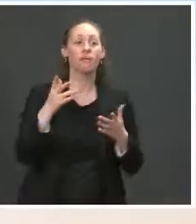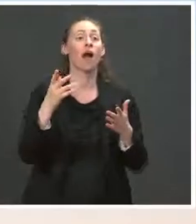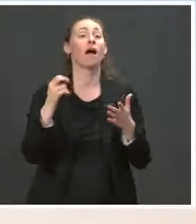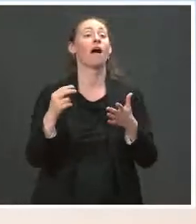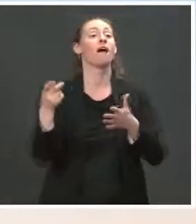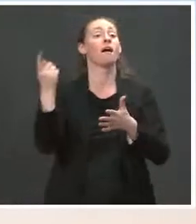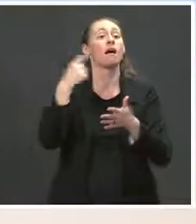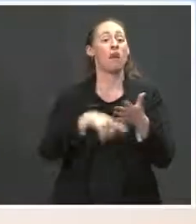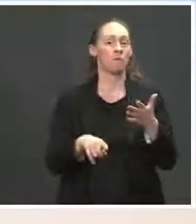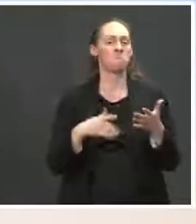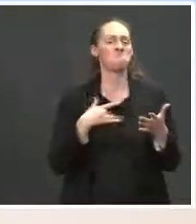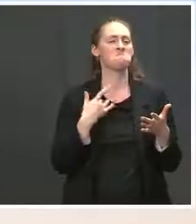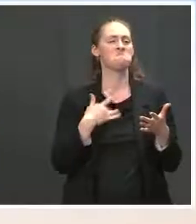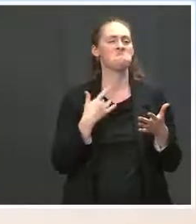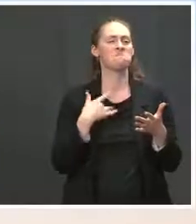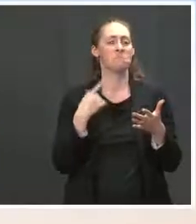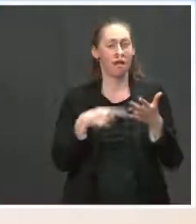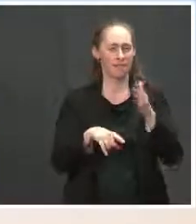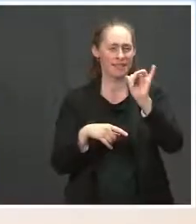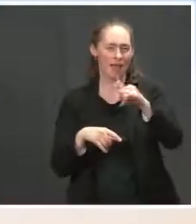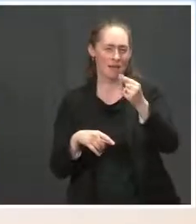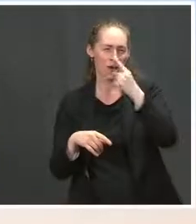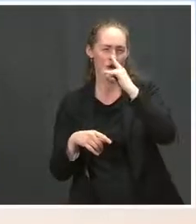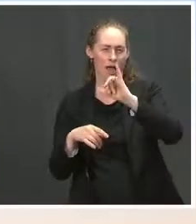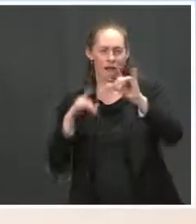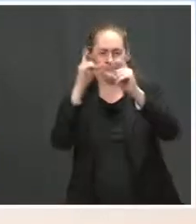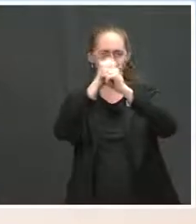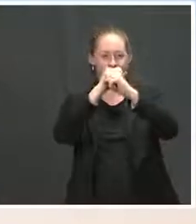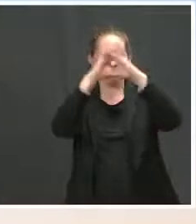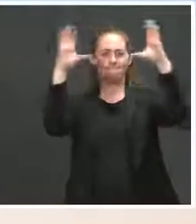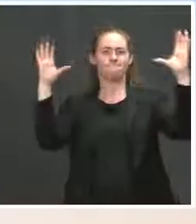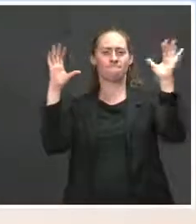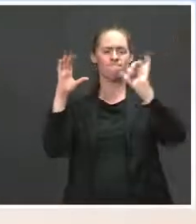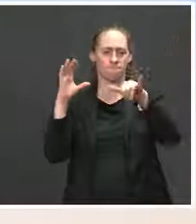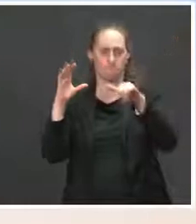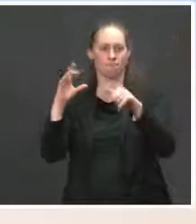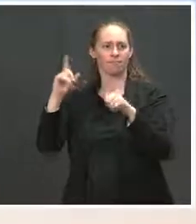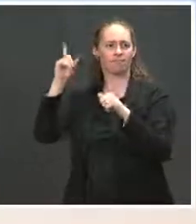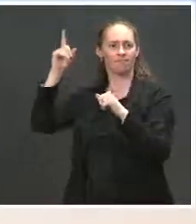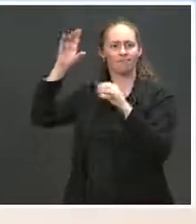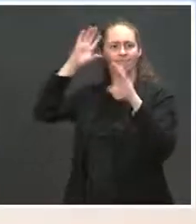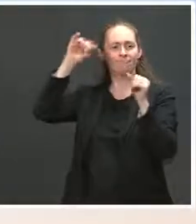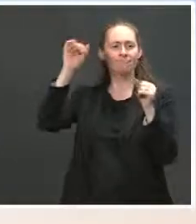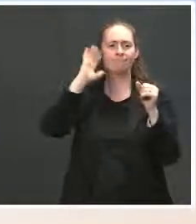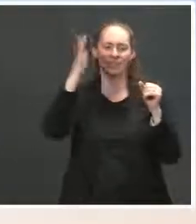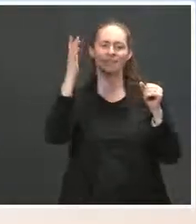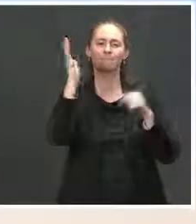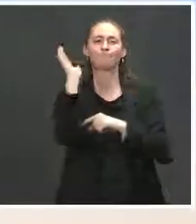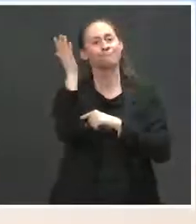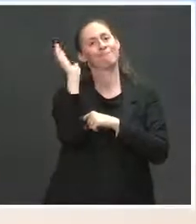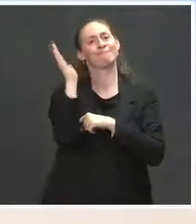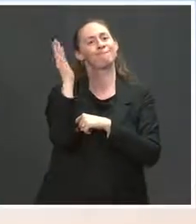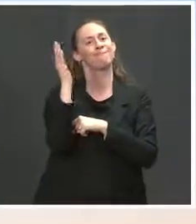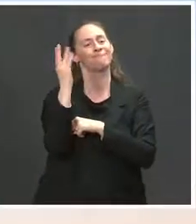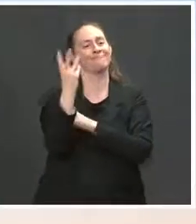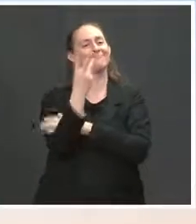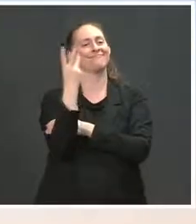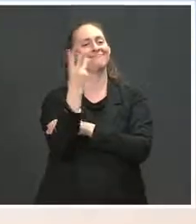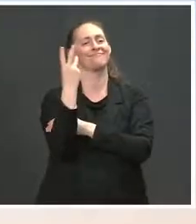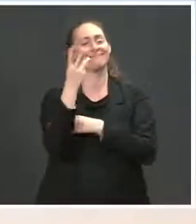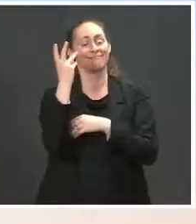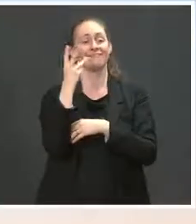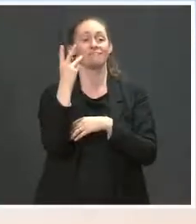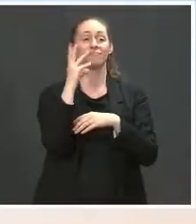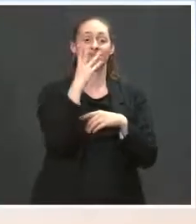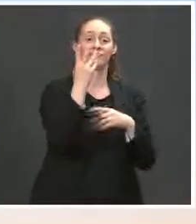of what the week looks like, right? I mean, he's going to be preparing for the joint address. He'll make some remarks. He's going to travel two days, so you can anticipate it. It would be after that.